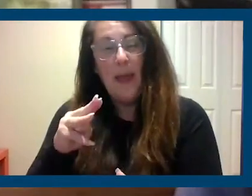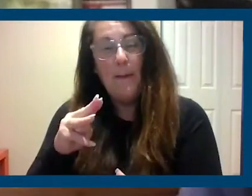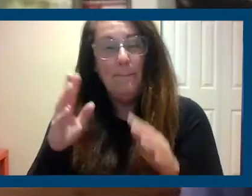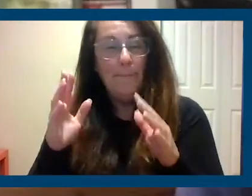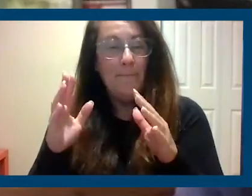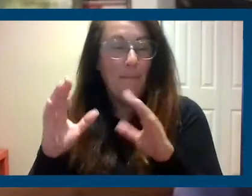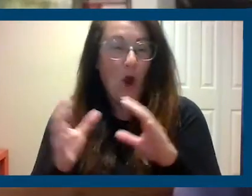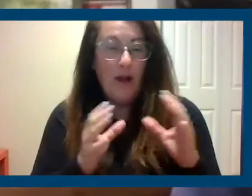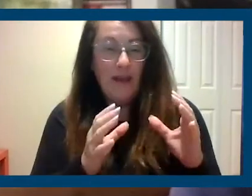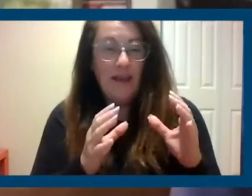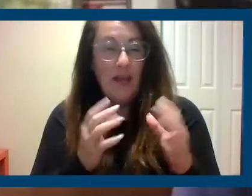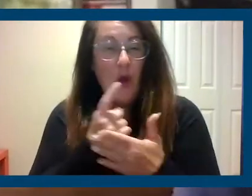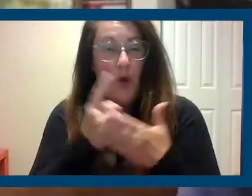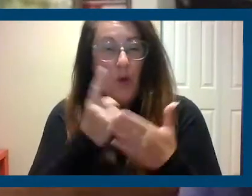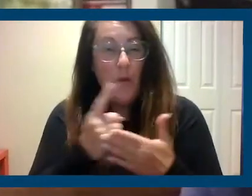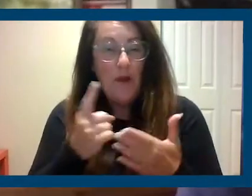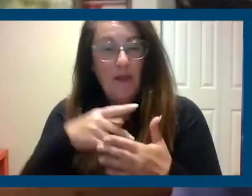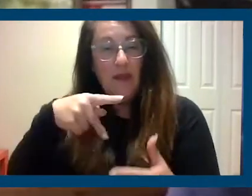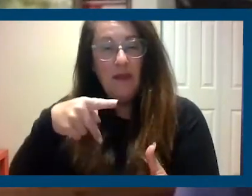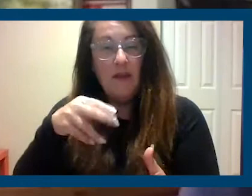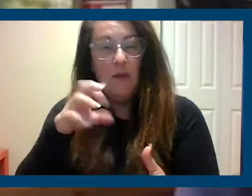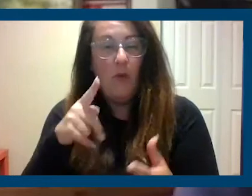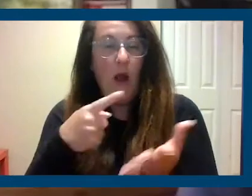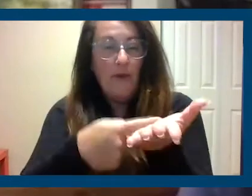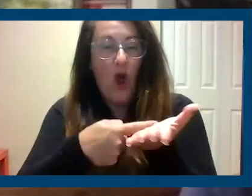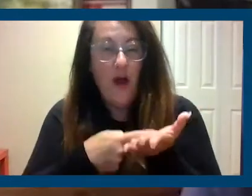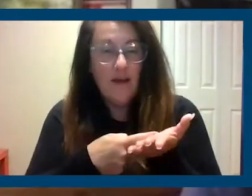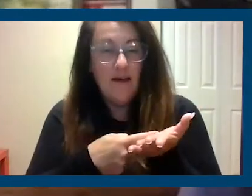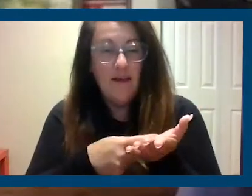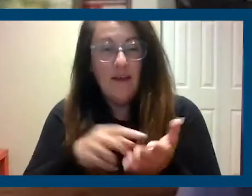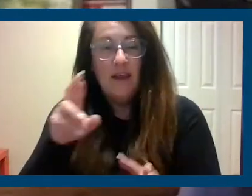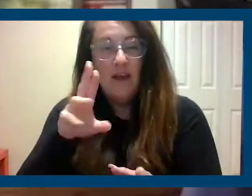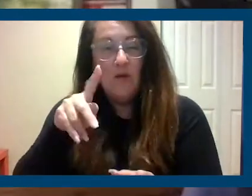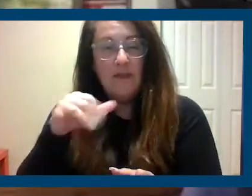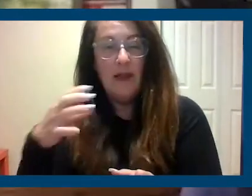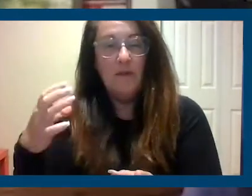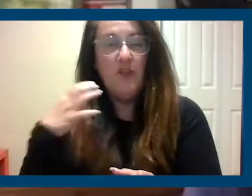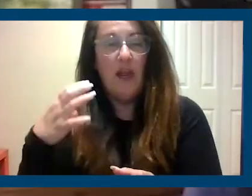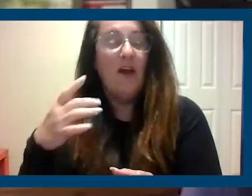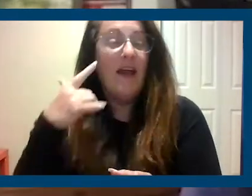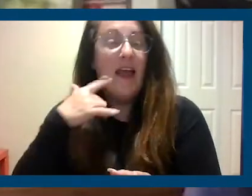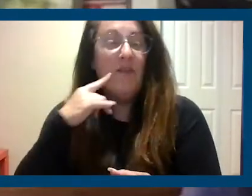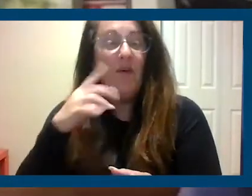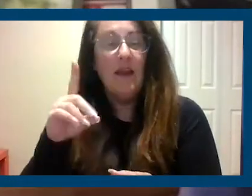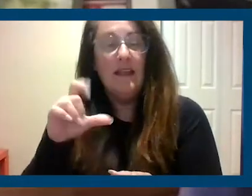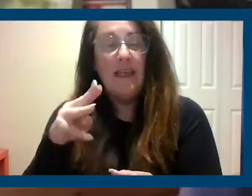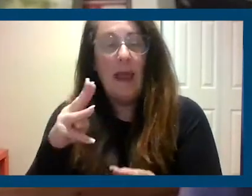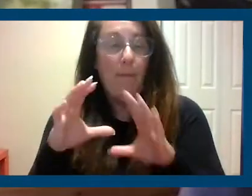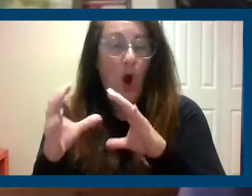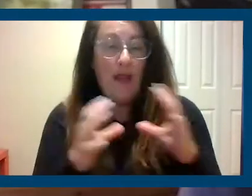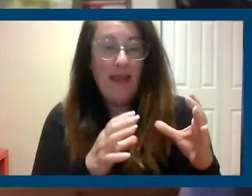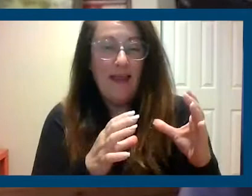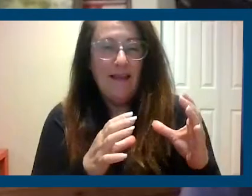prop talk. My name is Rusty Hicks. I'm chair of the California Democratic Party, and it's great to be here with